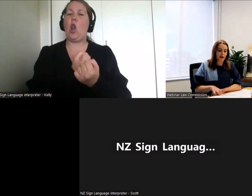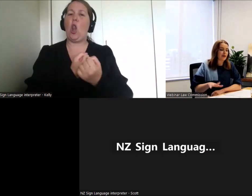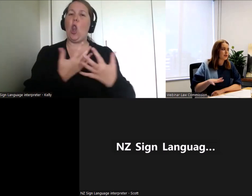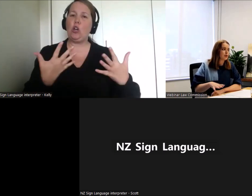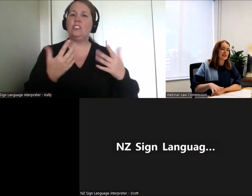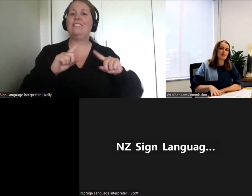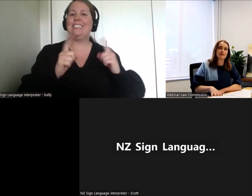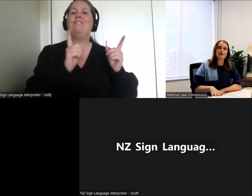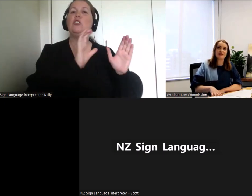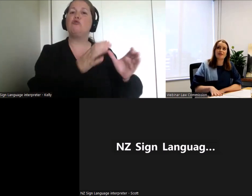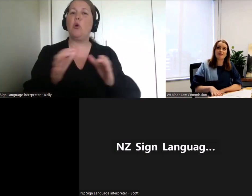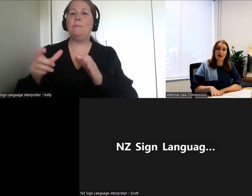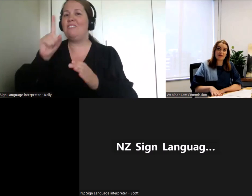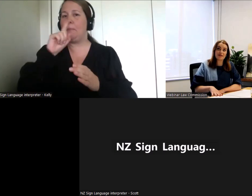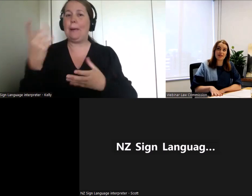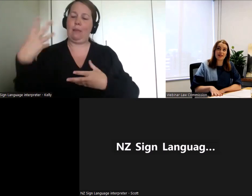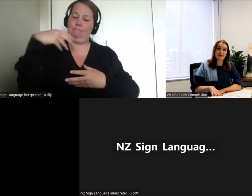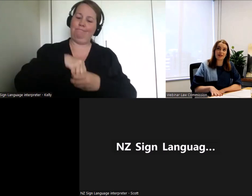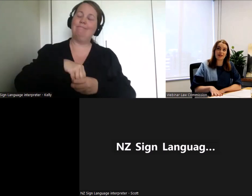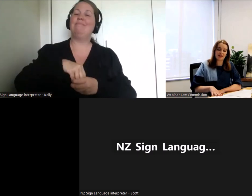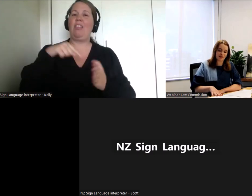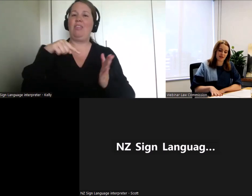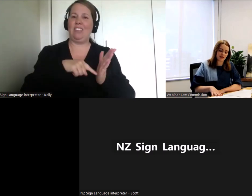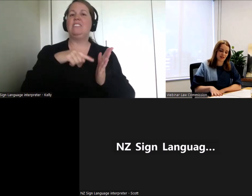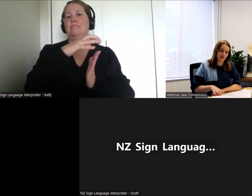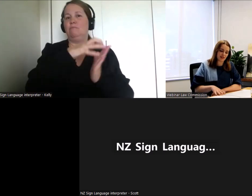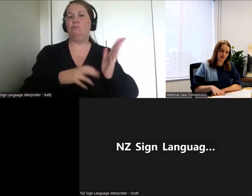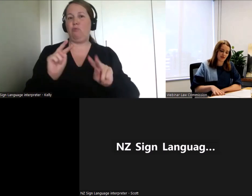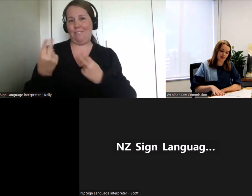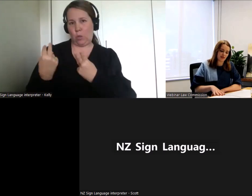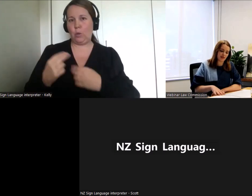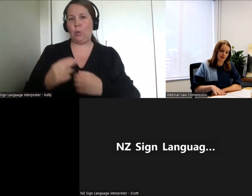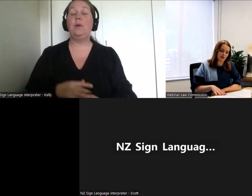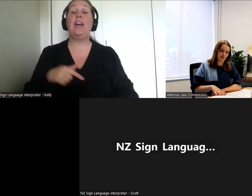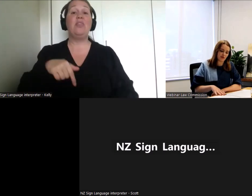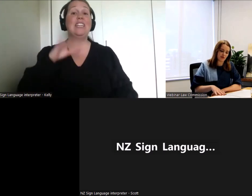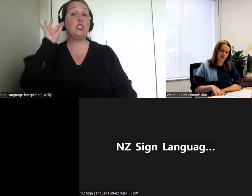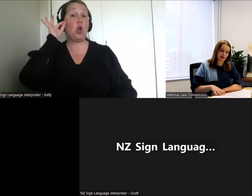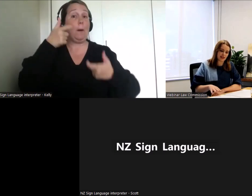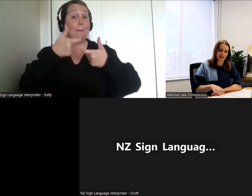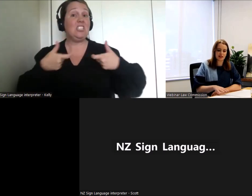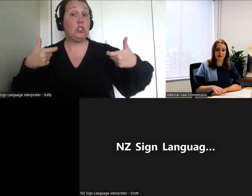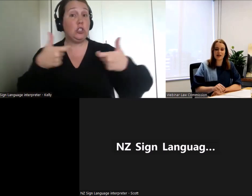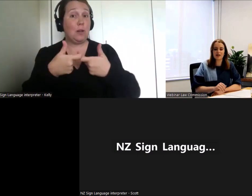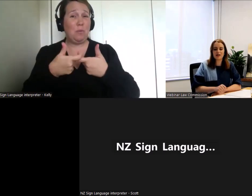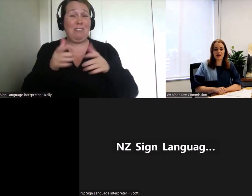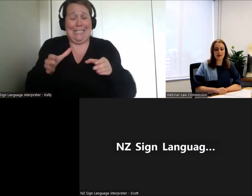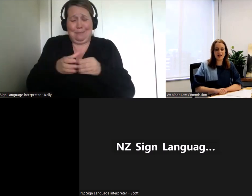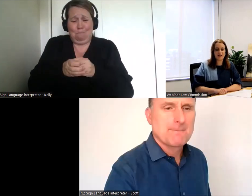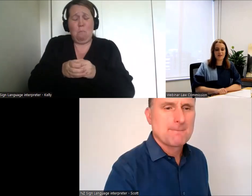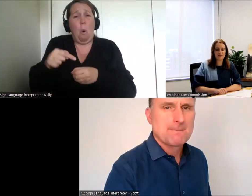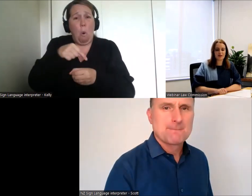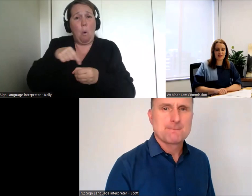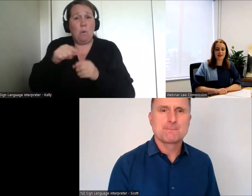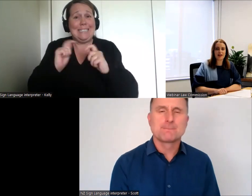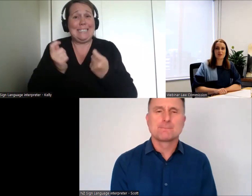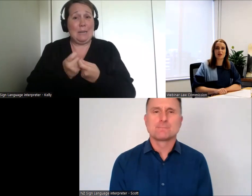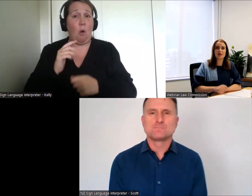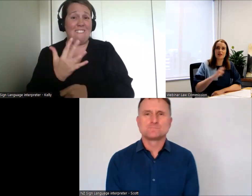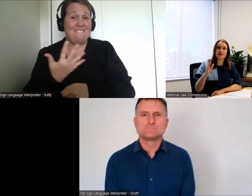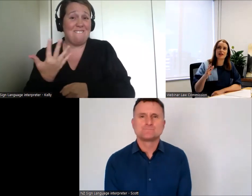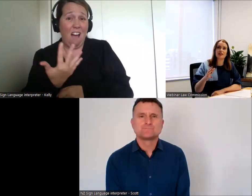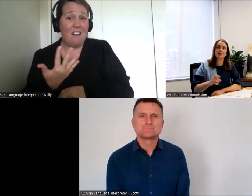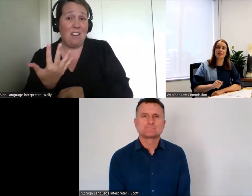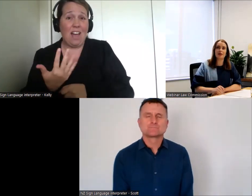And we're a small team of five working at the Commission on this review and balancing doing doing the